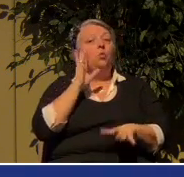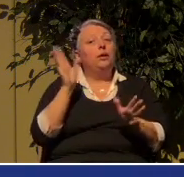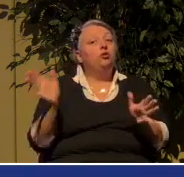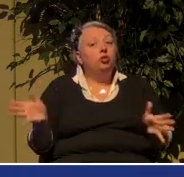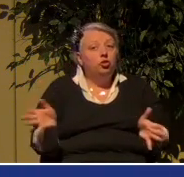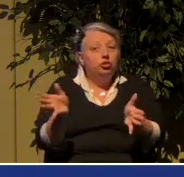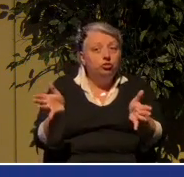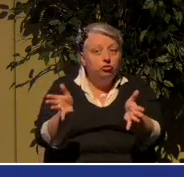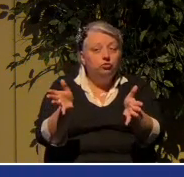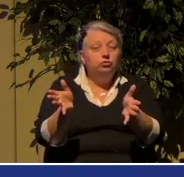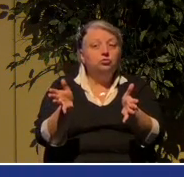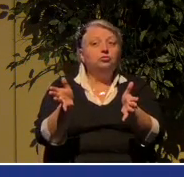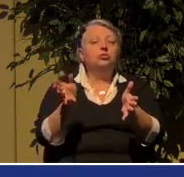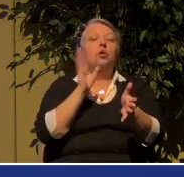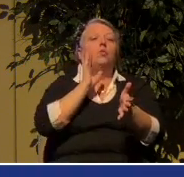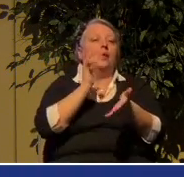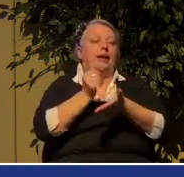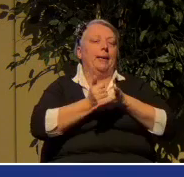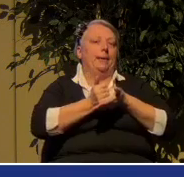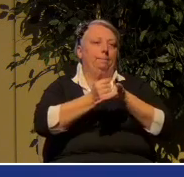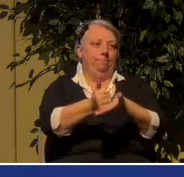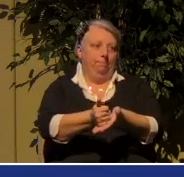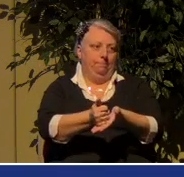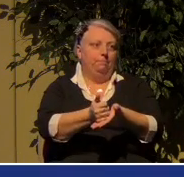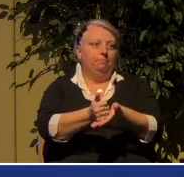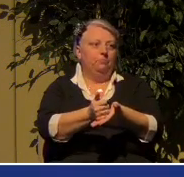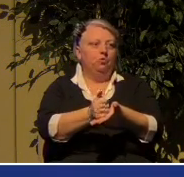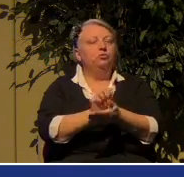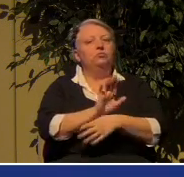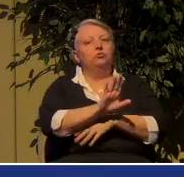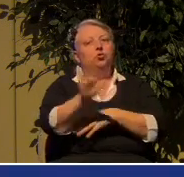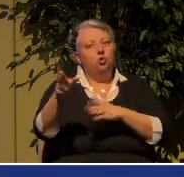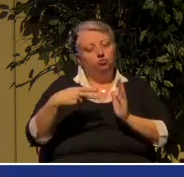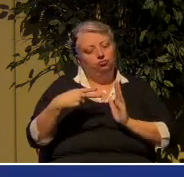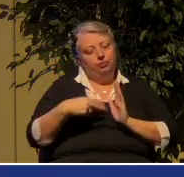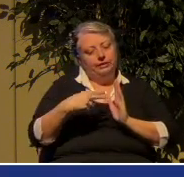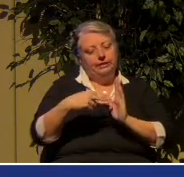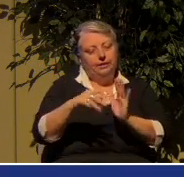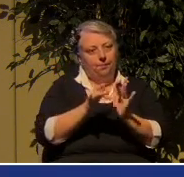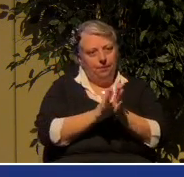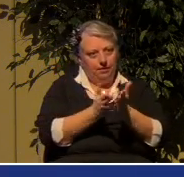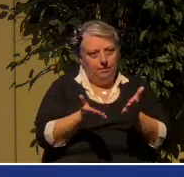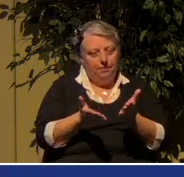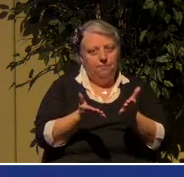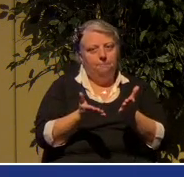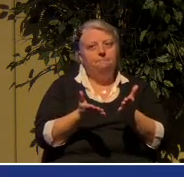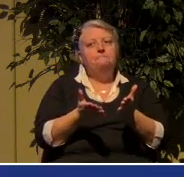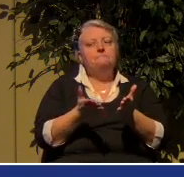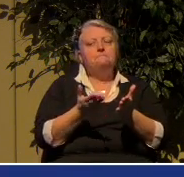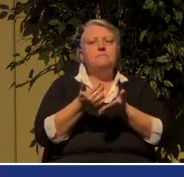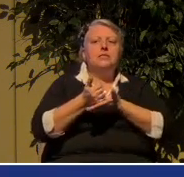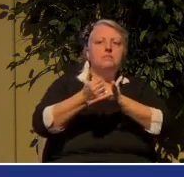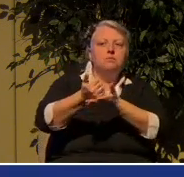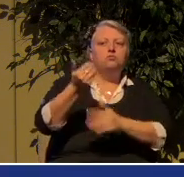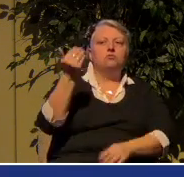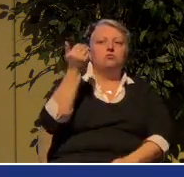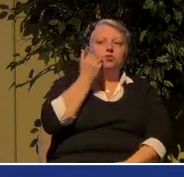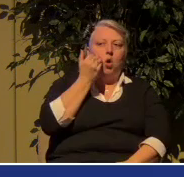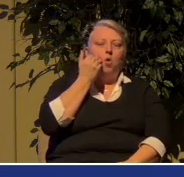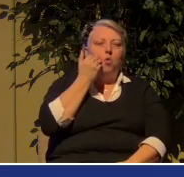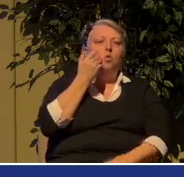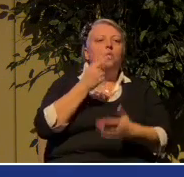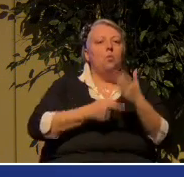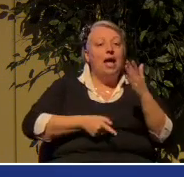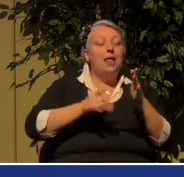you, but that will help you in your own reading of scripture to know what it really